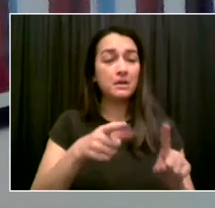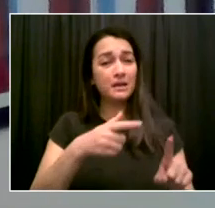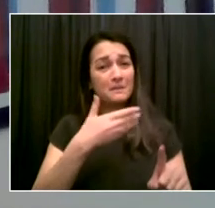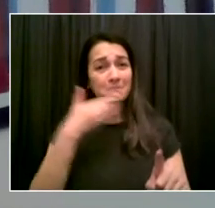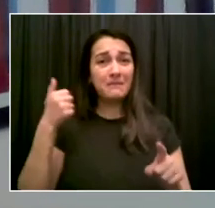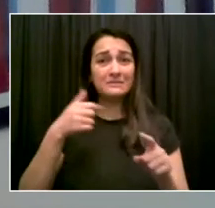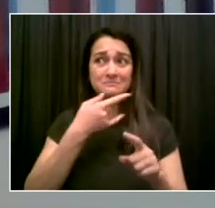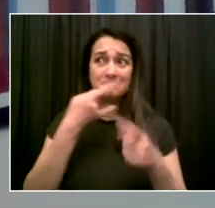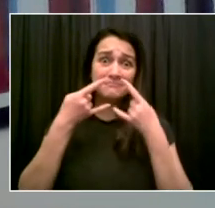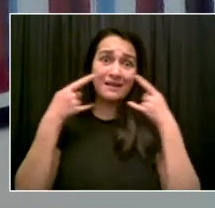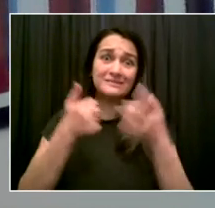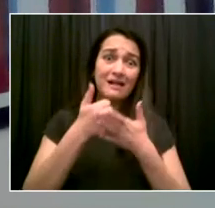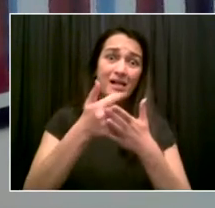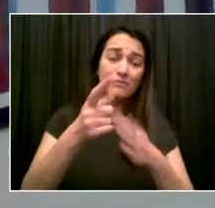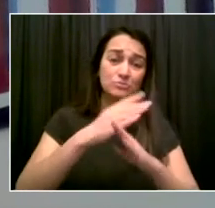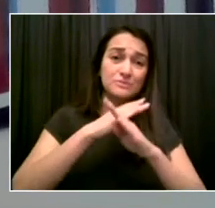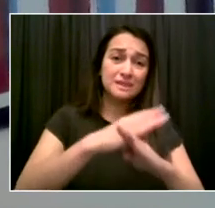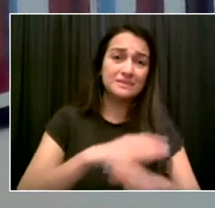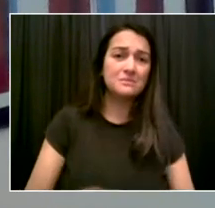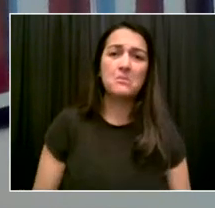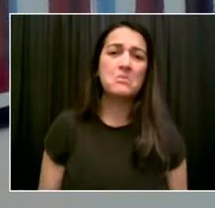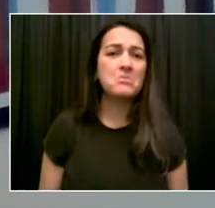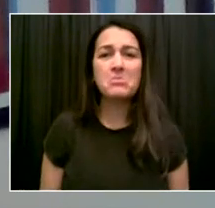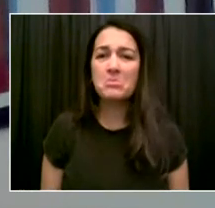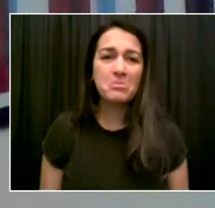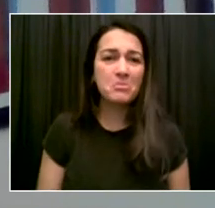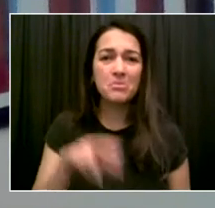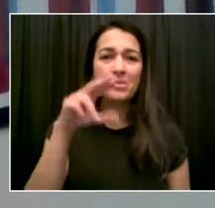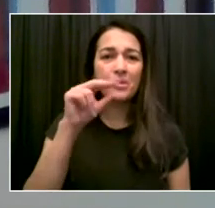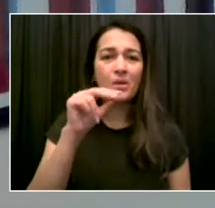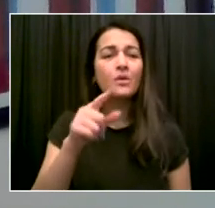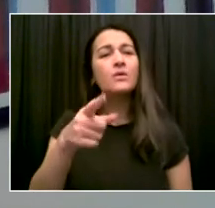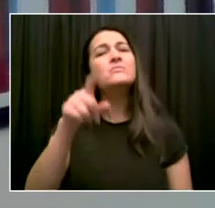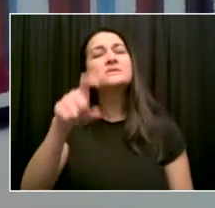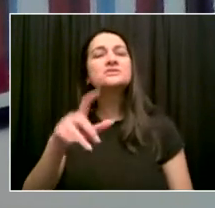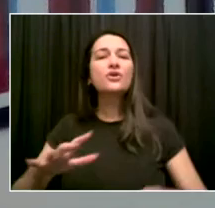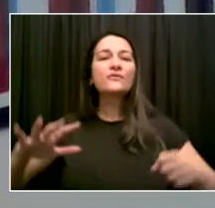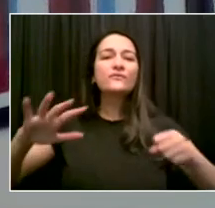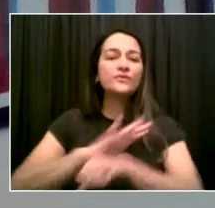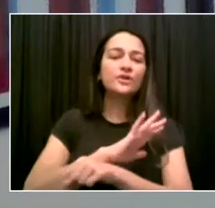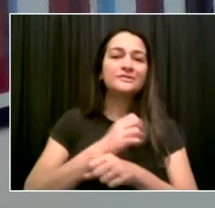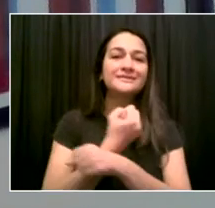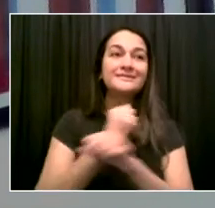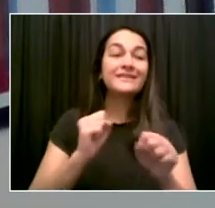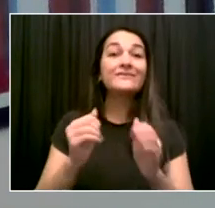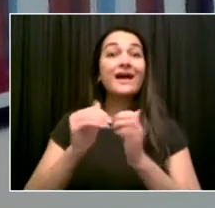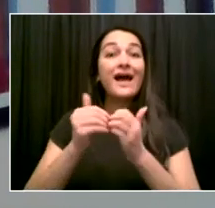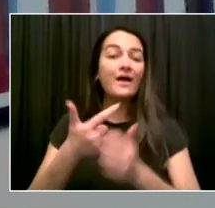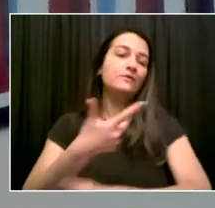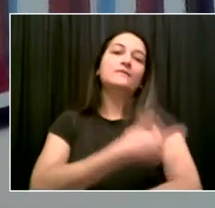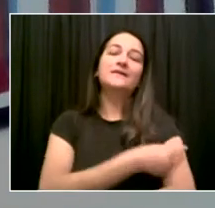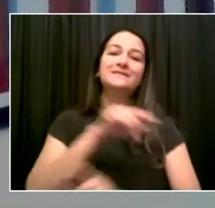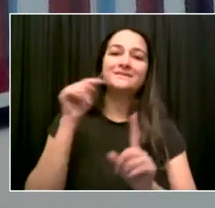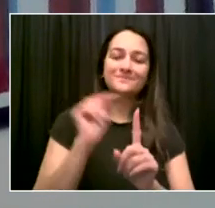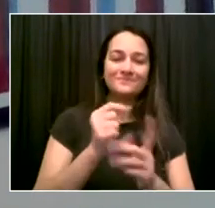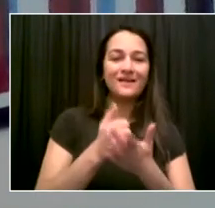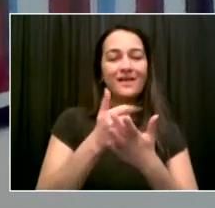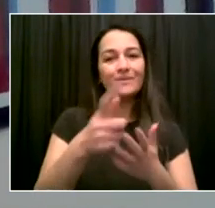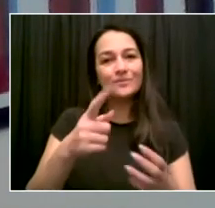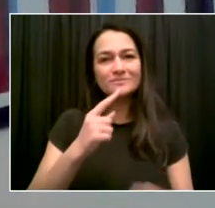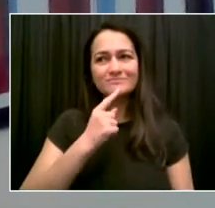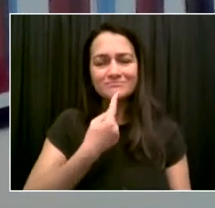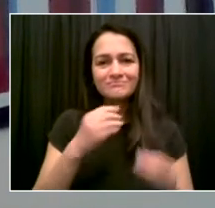jumpstart vaccination in New York City, something that we desperately need. We desperately have to pick up the pace of vaccination.